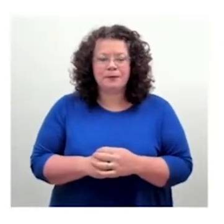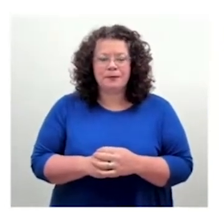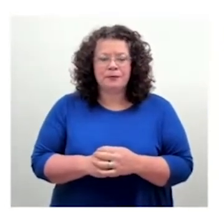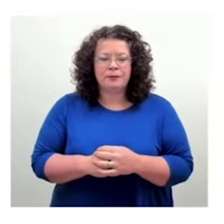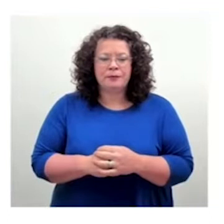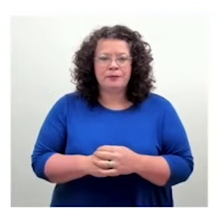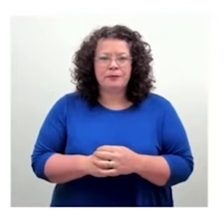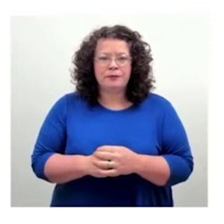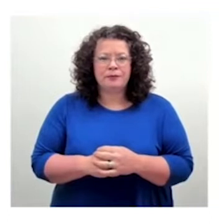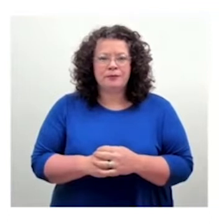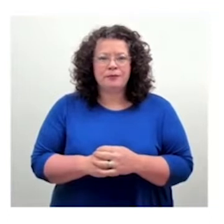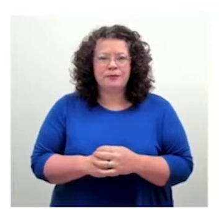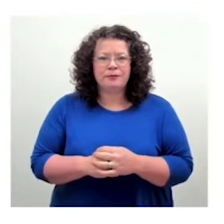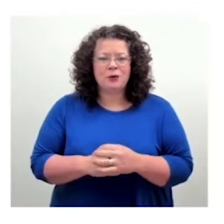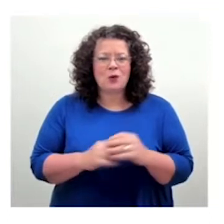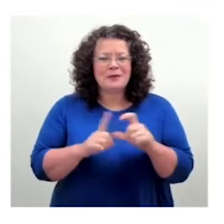So off you go.